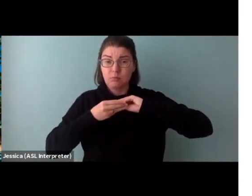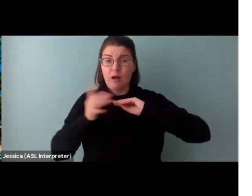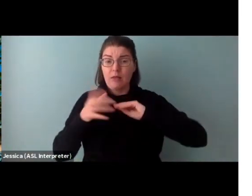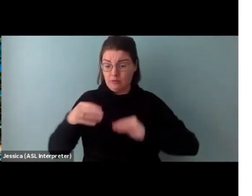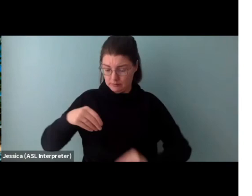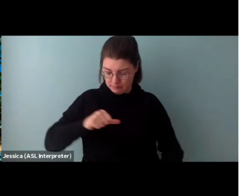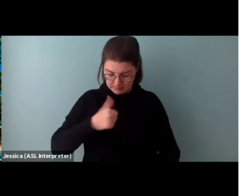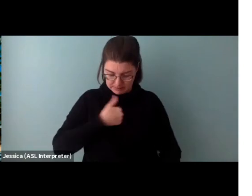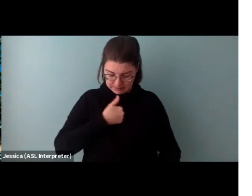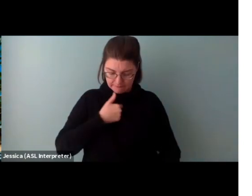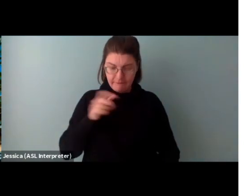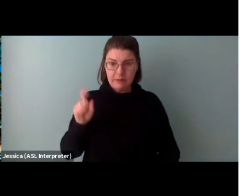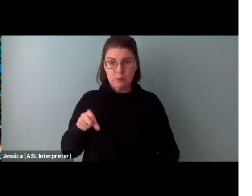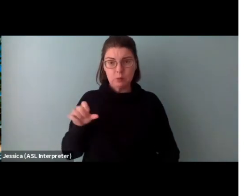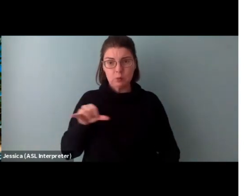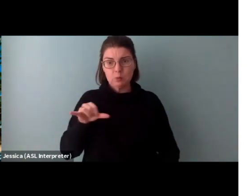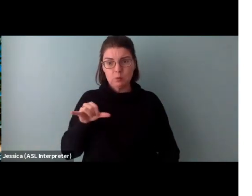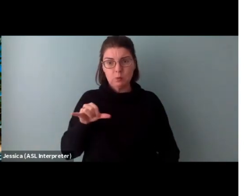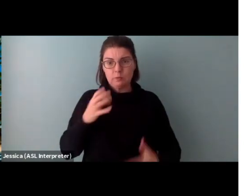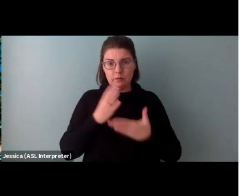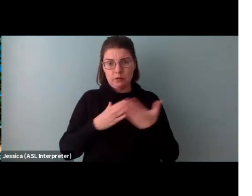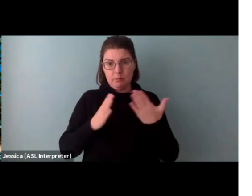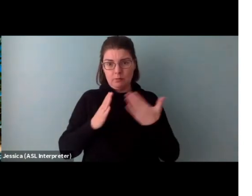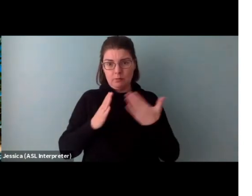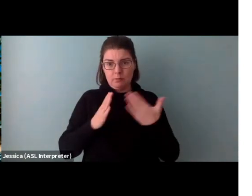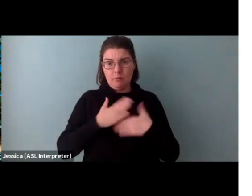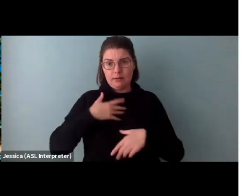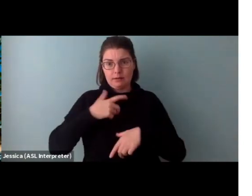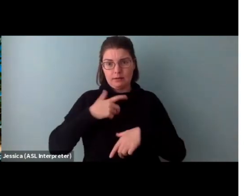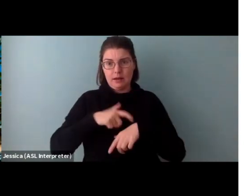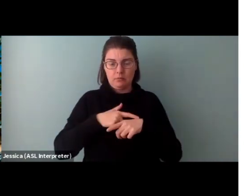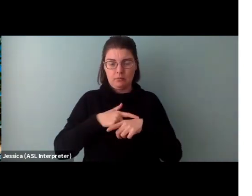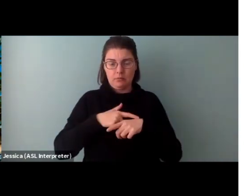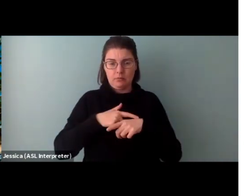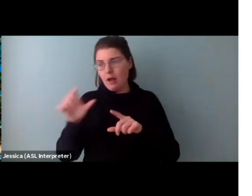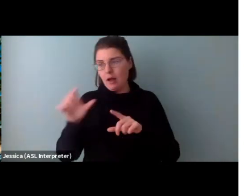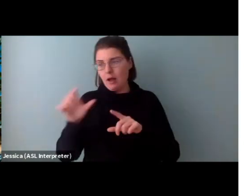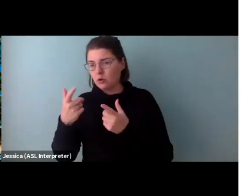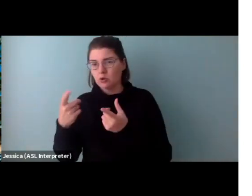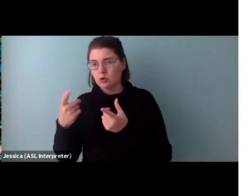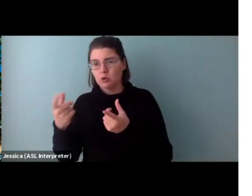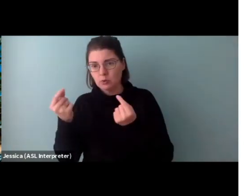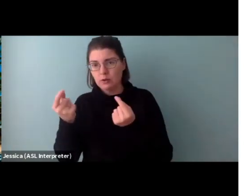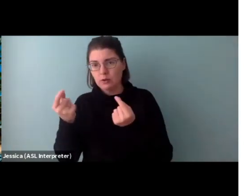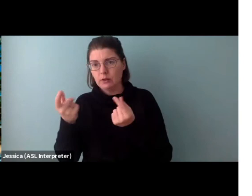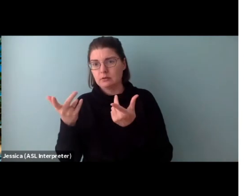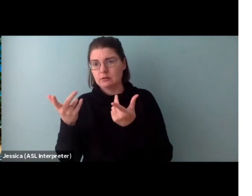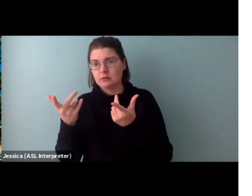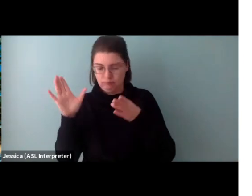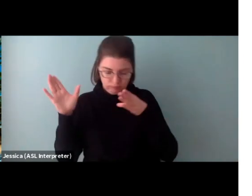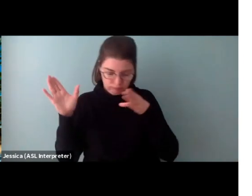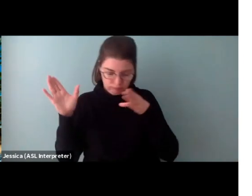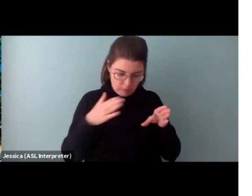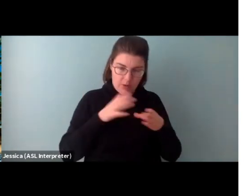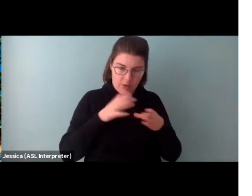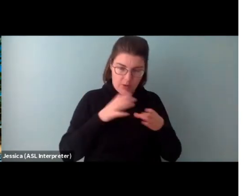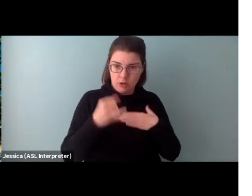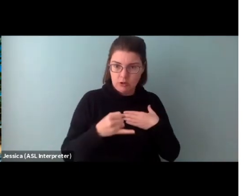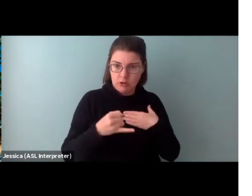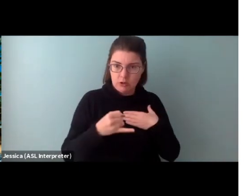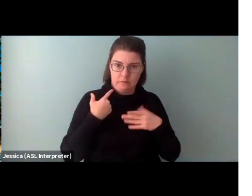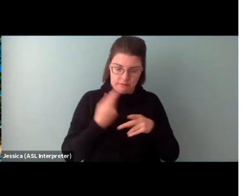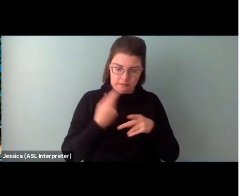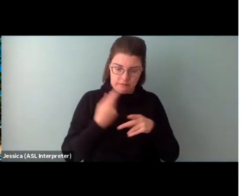pay yourself for some of the time that you're taking away from perhaps paid employment to work on your project, right? So you're going to determine